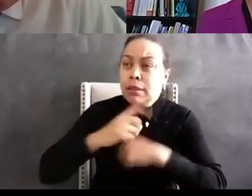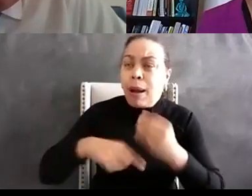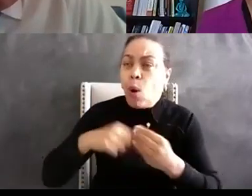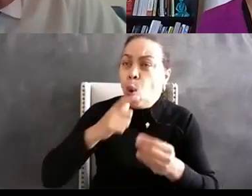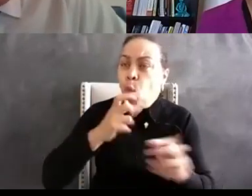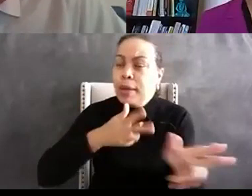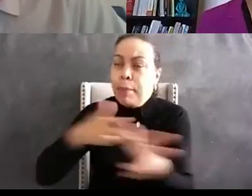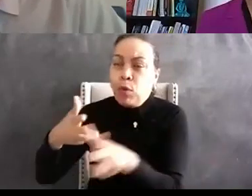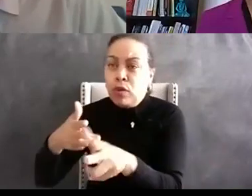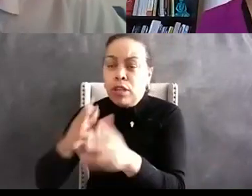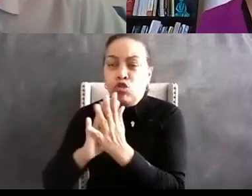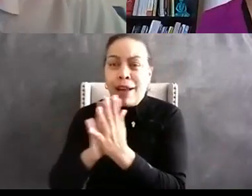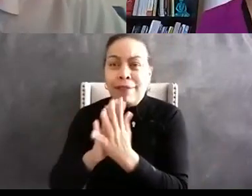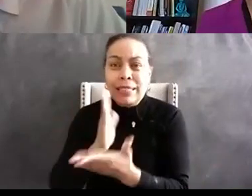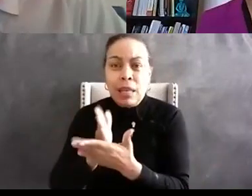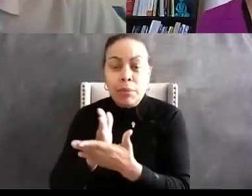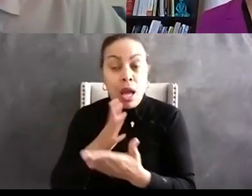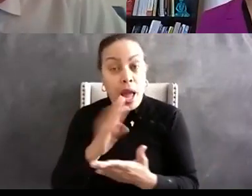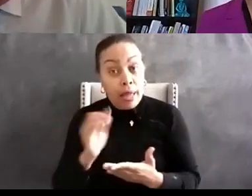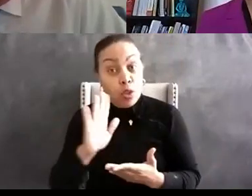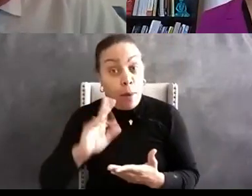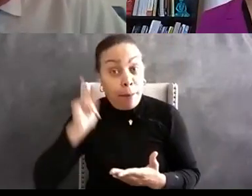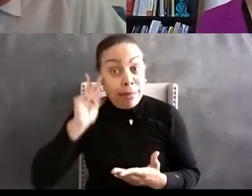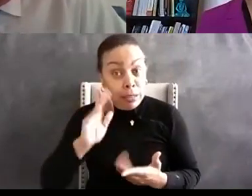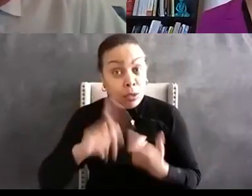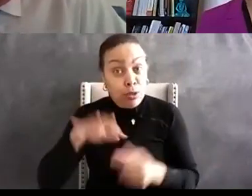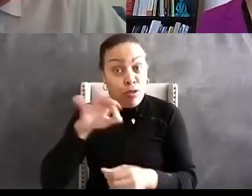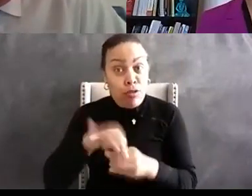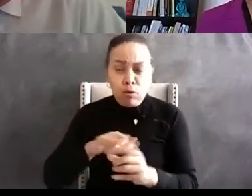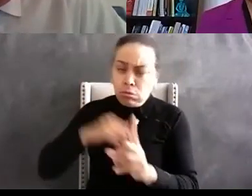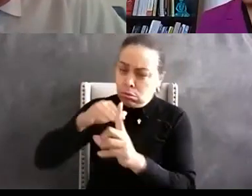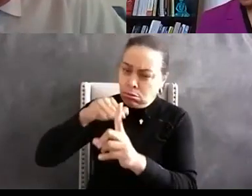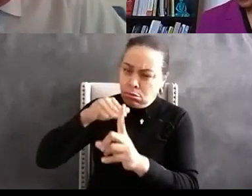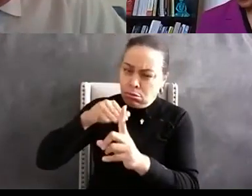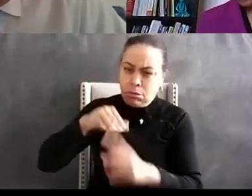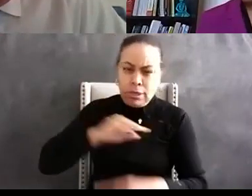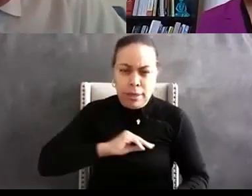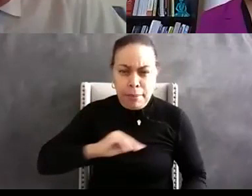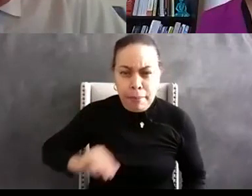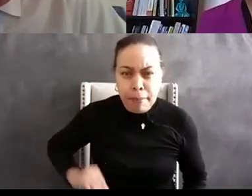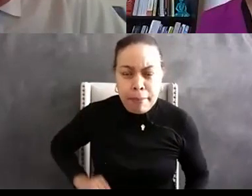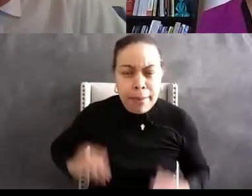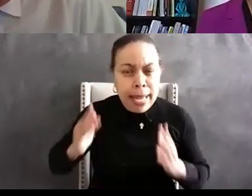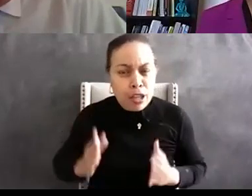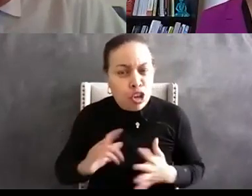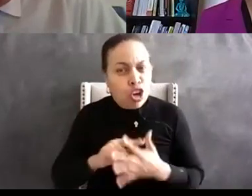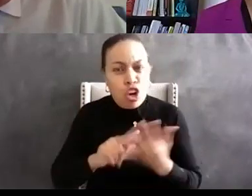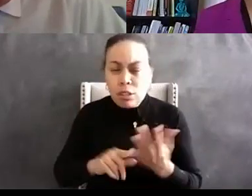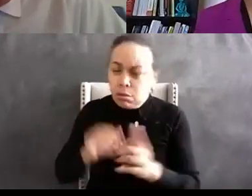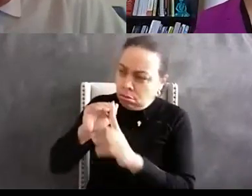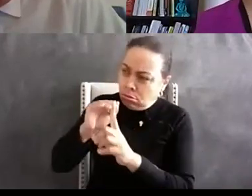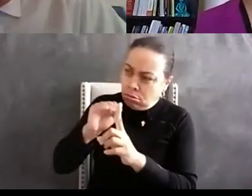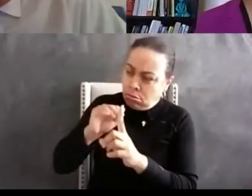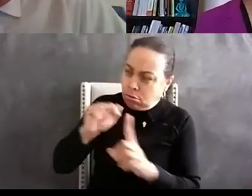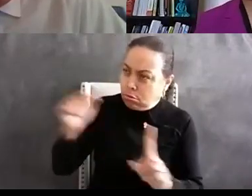also hold your elected officials accountable your mayors your city government it's what i said before but